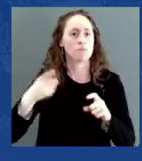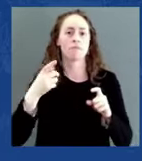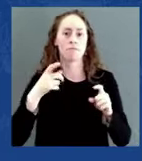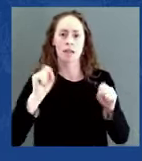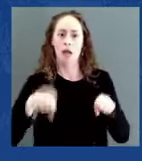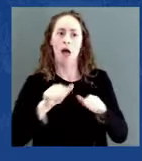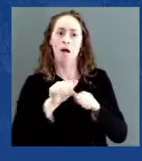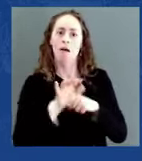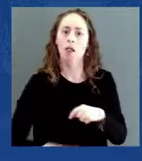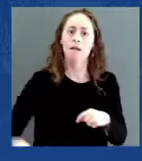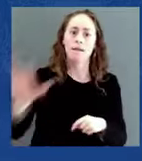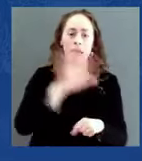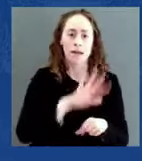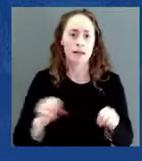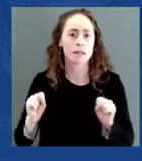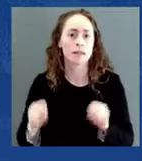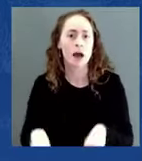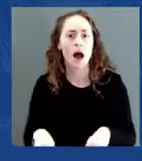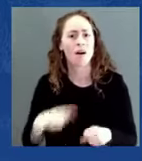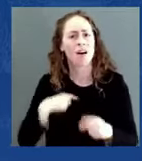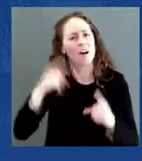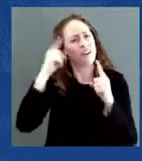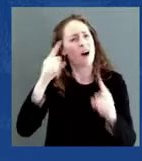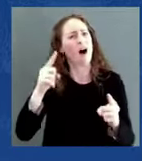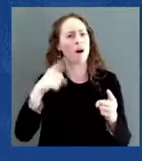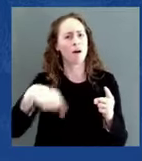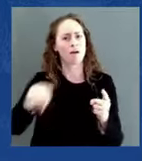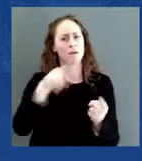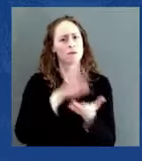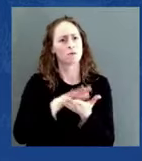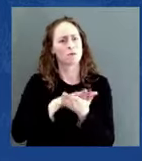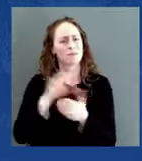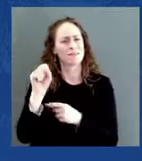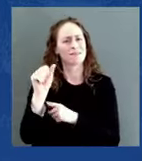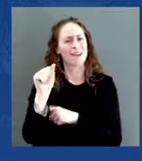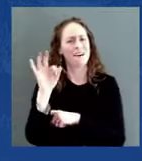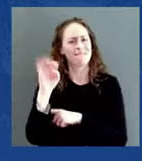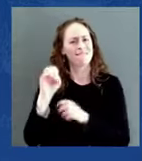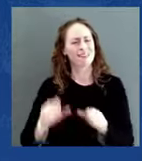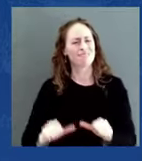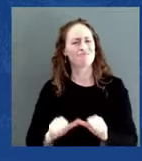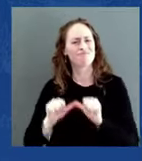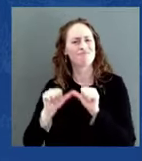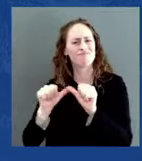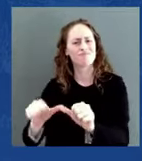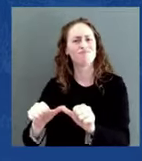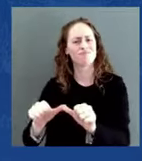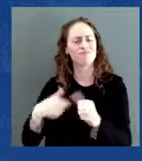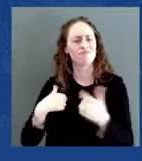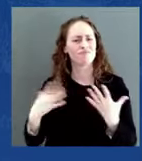But again, the best step is to vaccinate your children. Get them vaccinated. willed. The third, this this